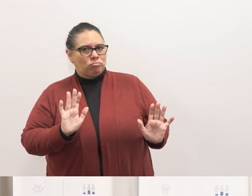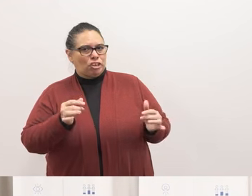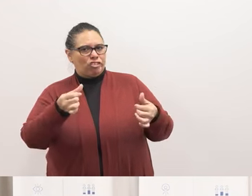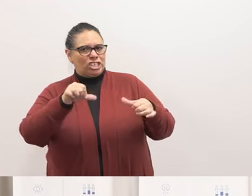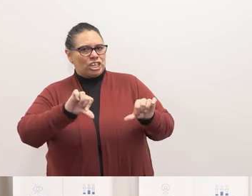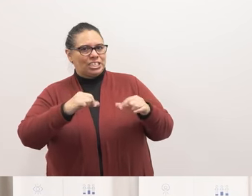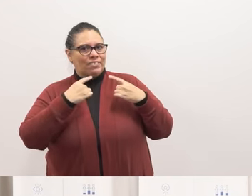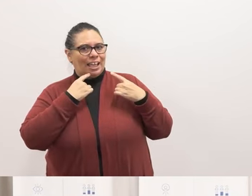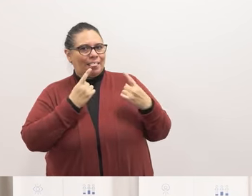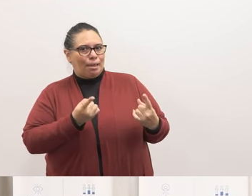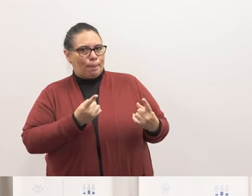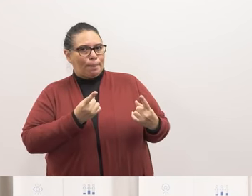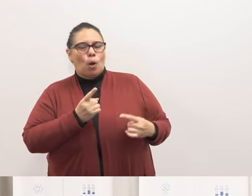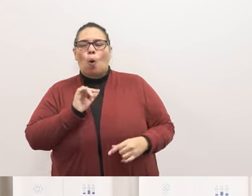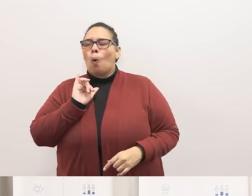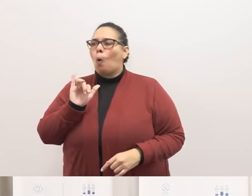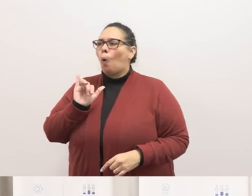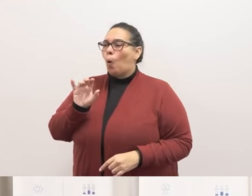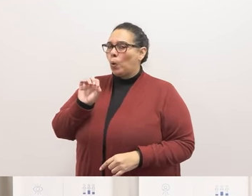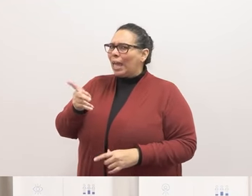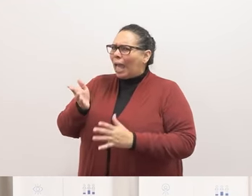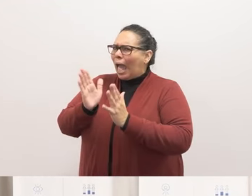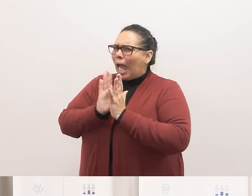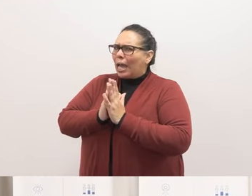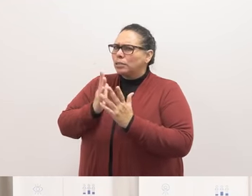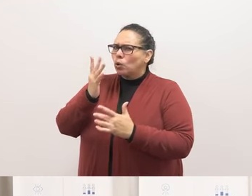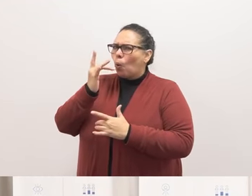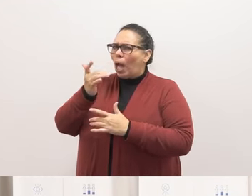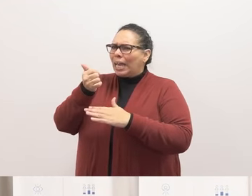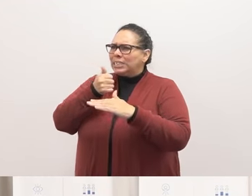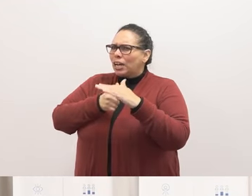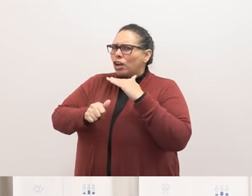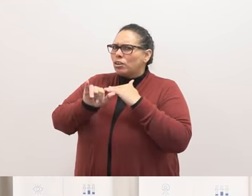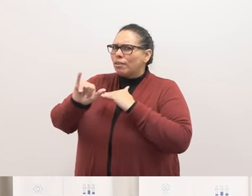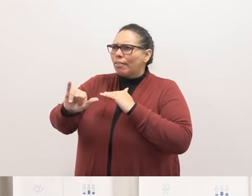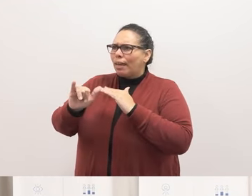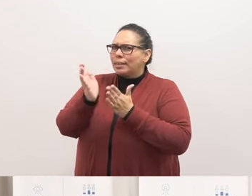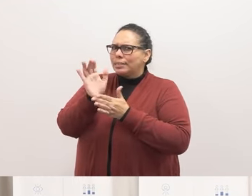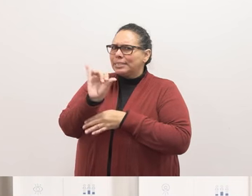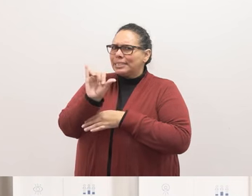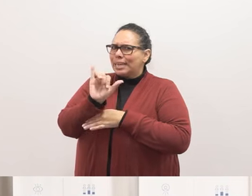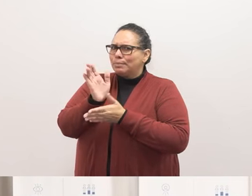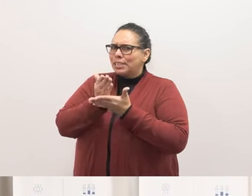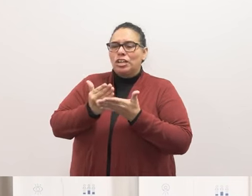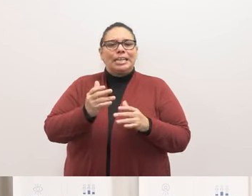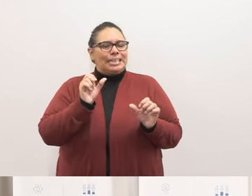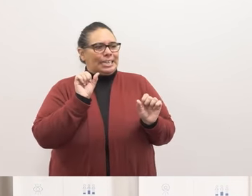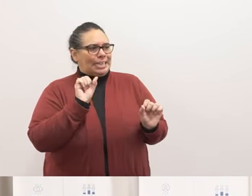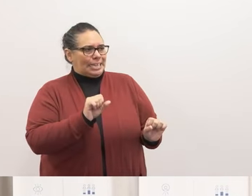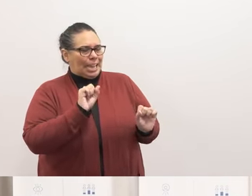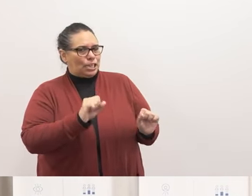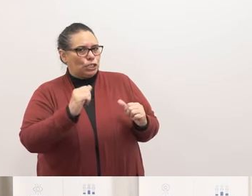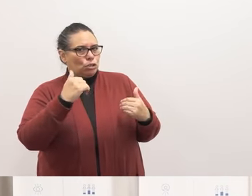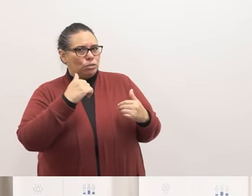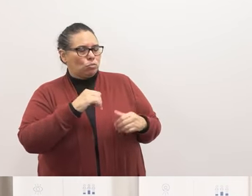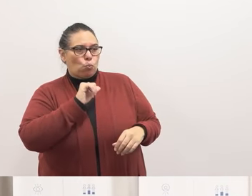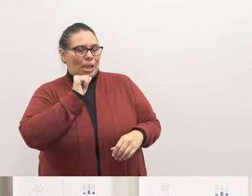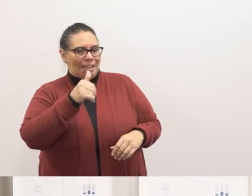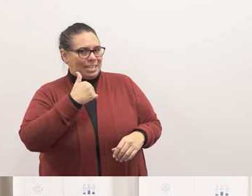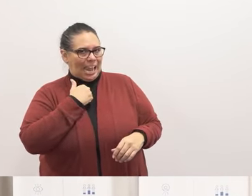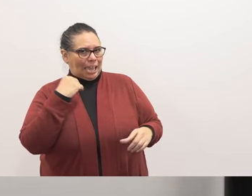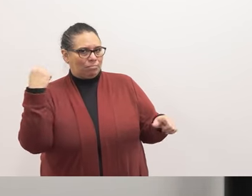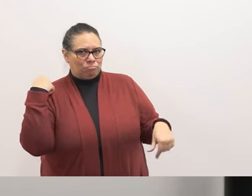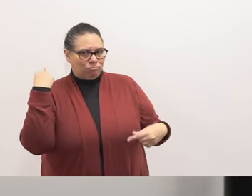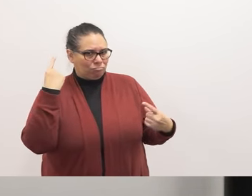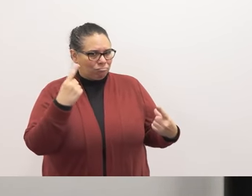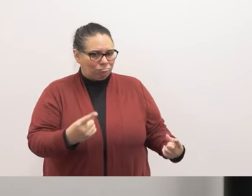of a claim. Okay. So, but can I ask why it was in that same section? Yes, we, we, we have, we haven't had these for a